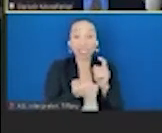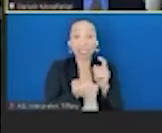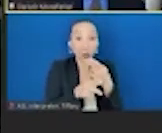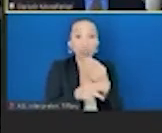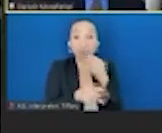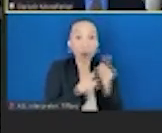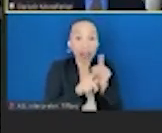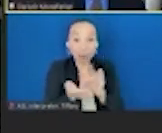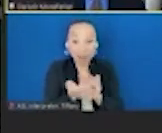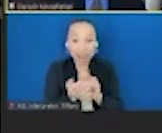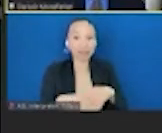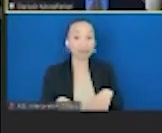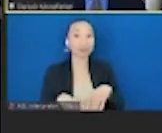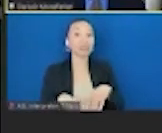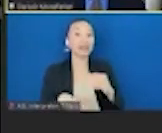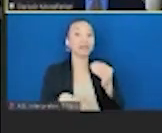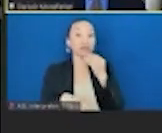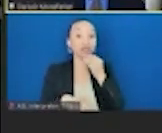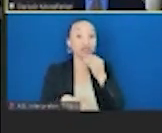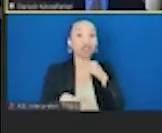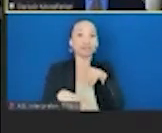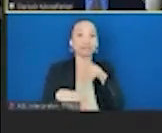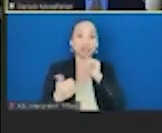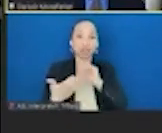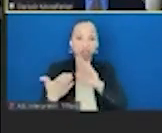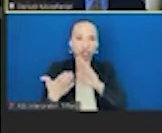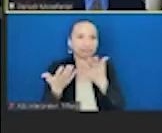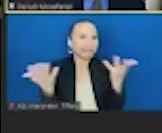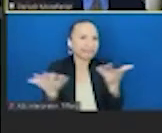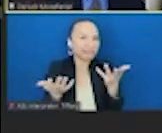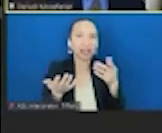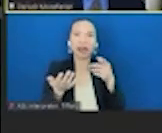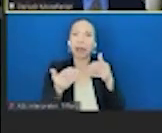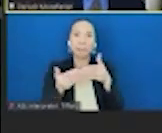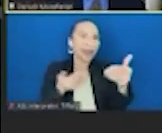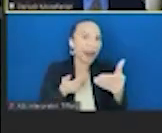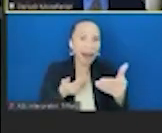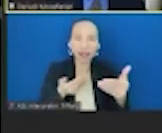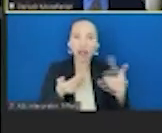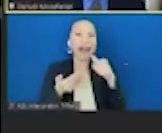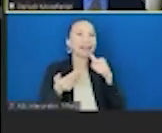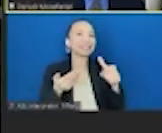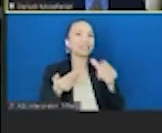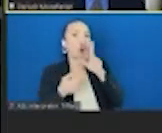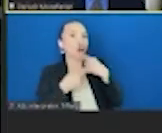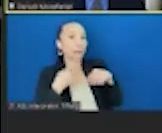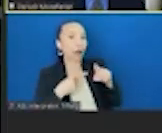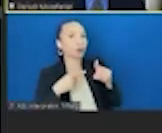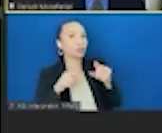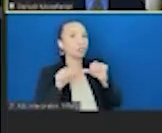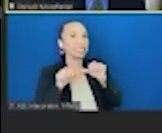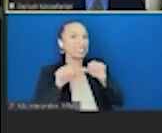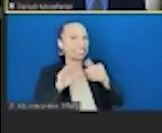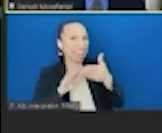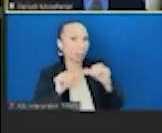nutrition security in our nutrition feeding programs for the COVID-19 recovery and beyond. I didn't talk about this, but we need to address sustainable nutrition,